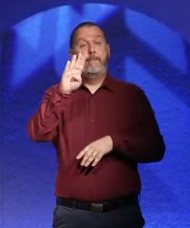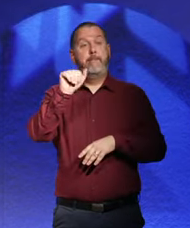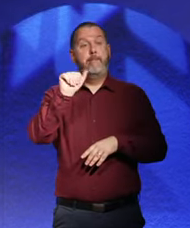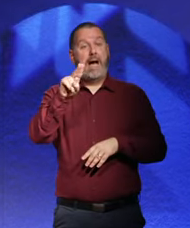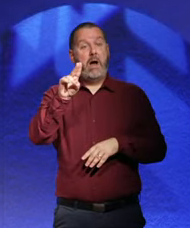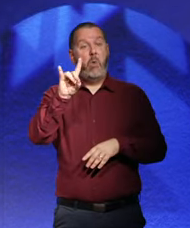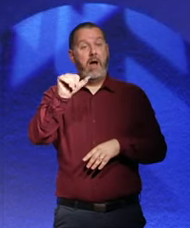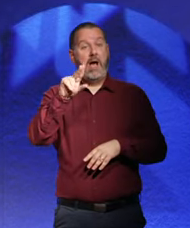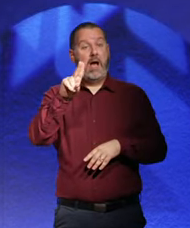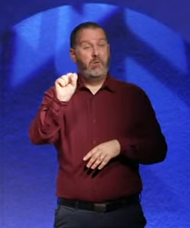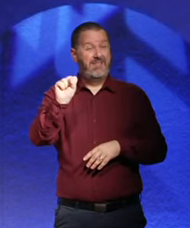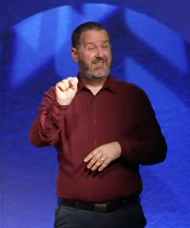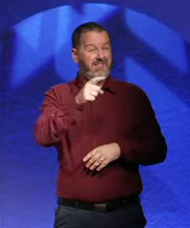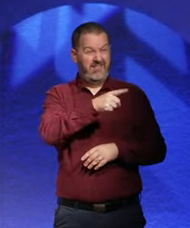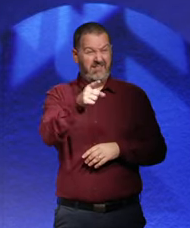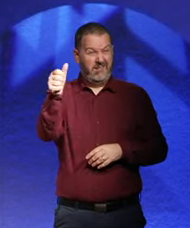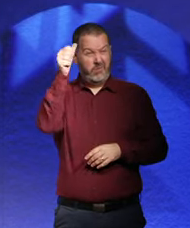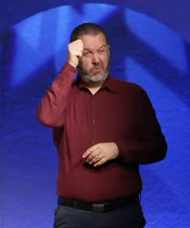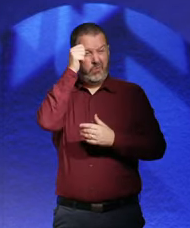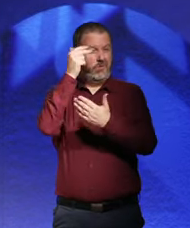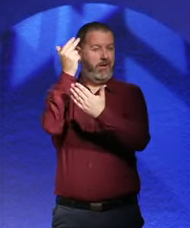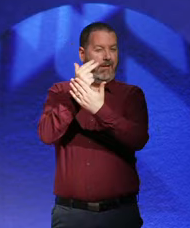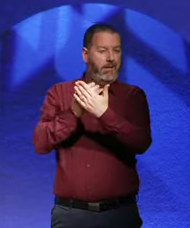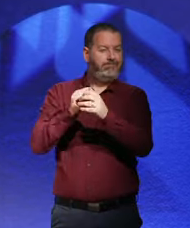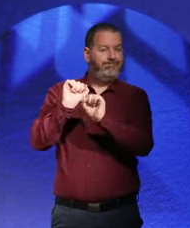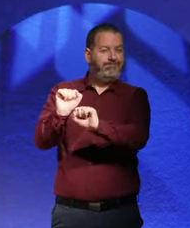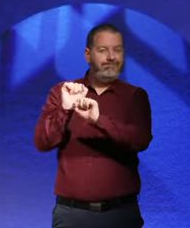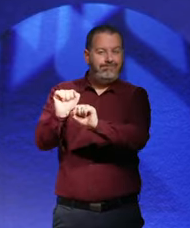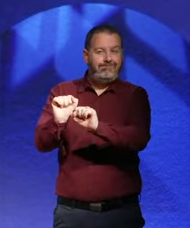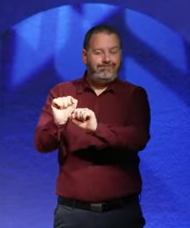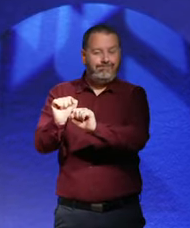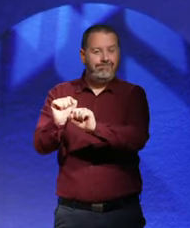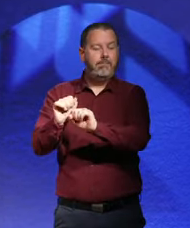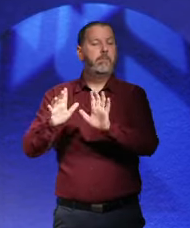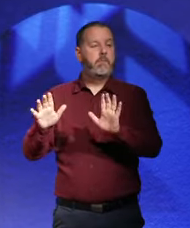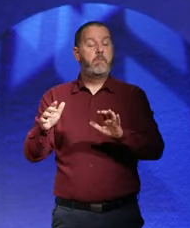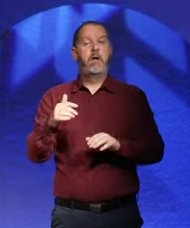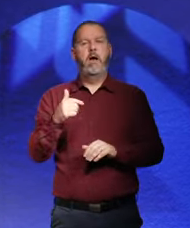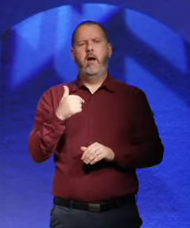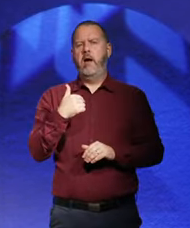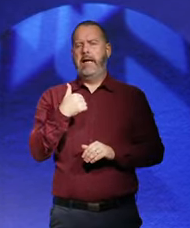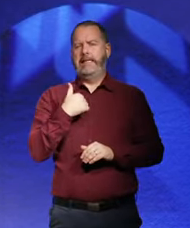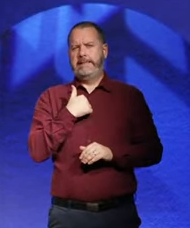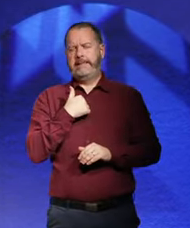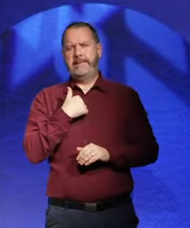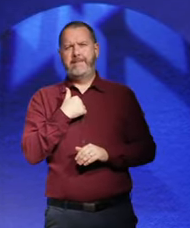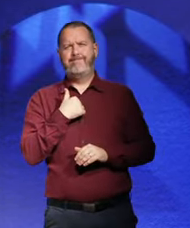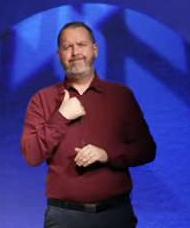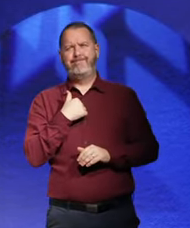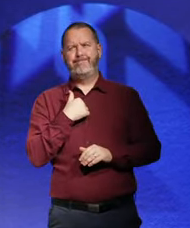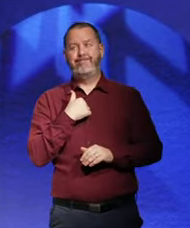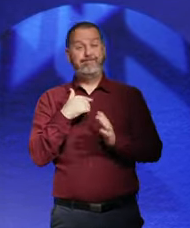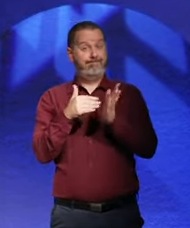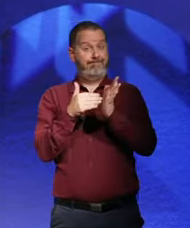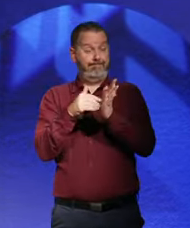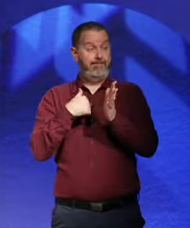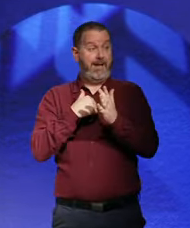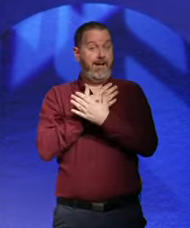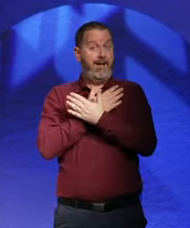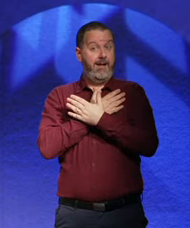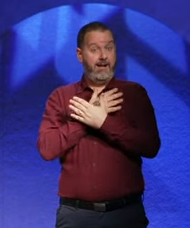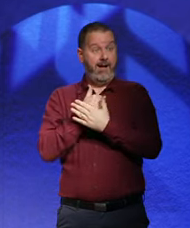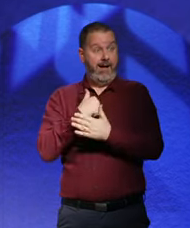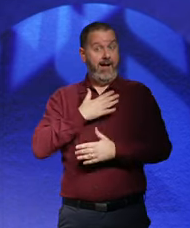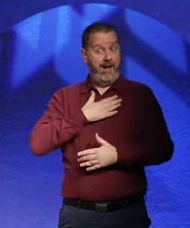movement. Many of you will know about the Bauhaus movement. I have, of course, a conflicted... I do like many of the things that